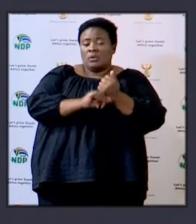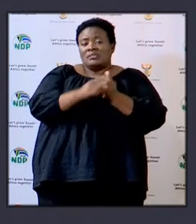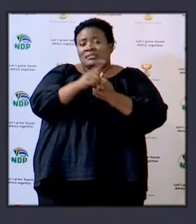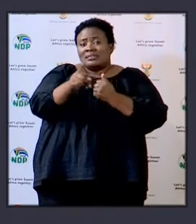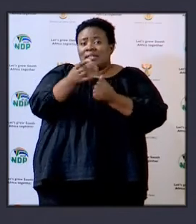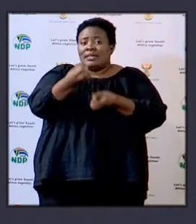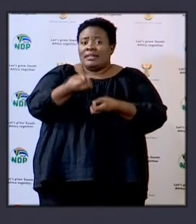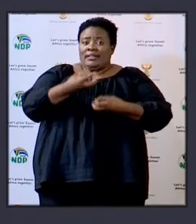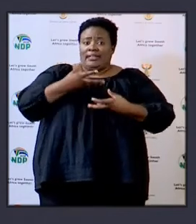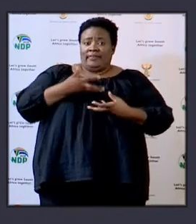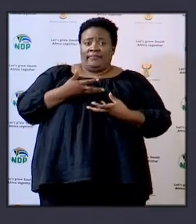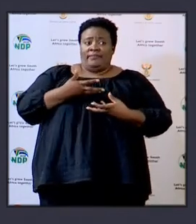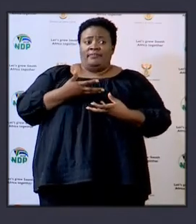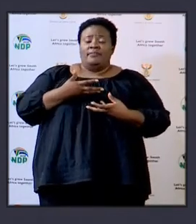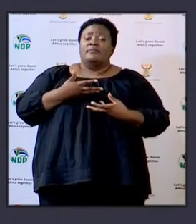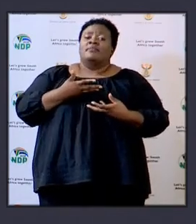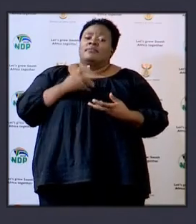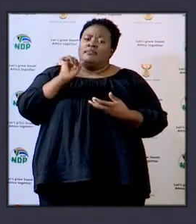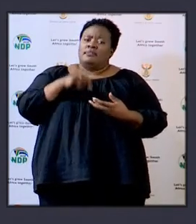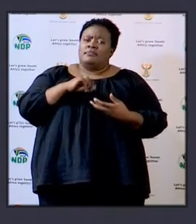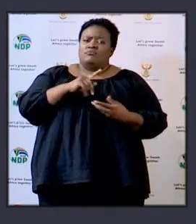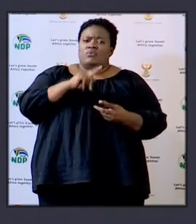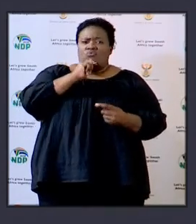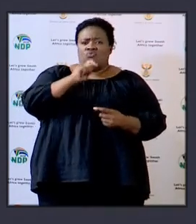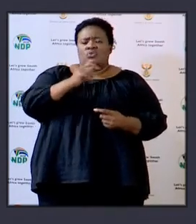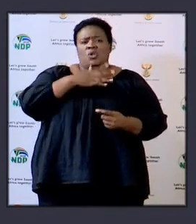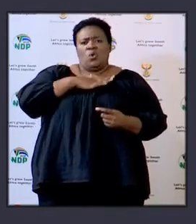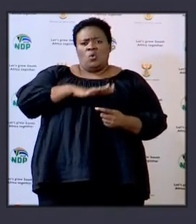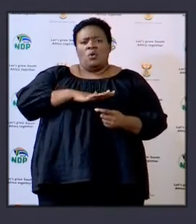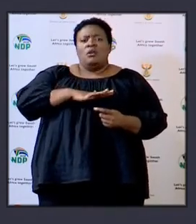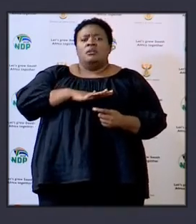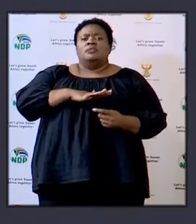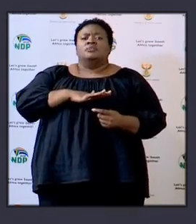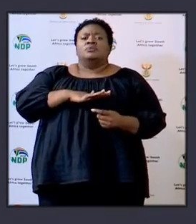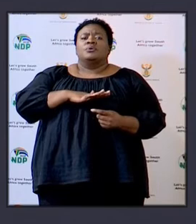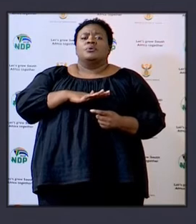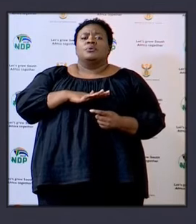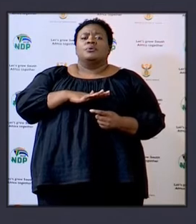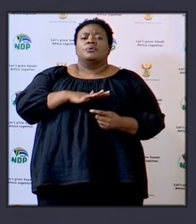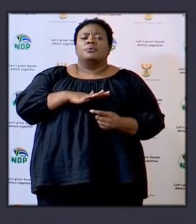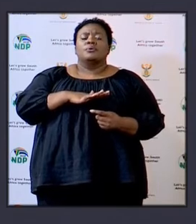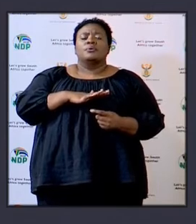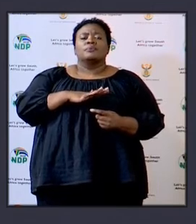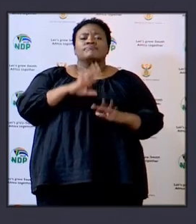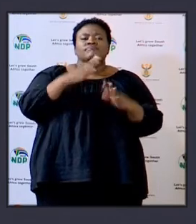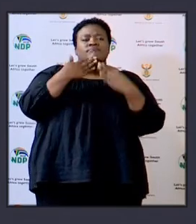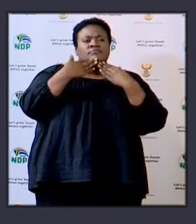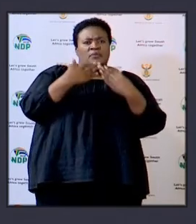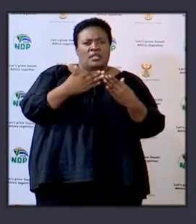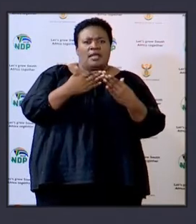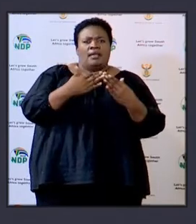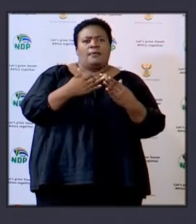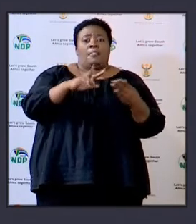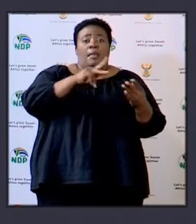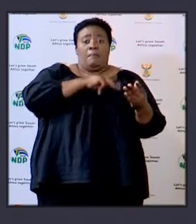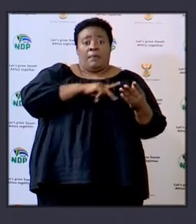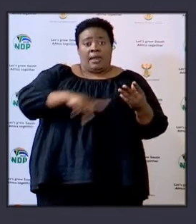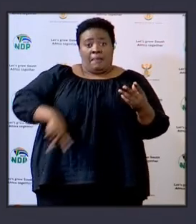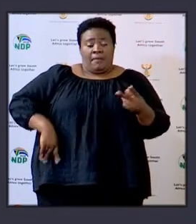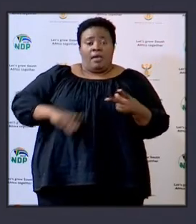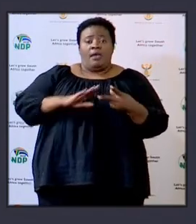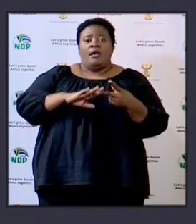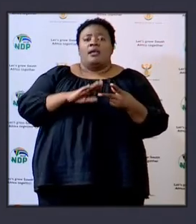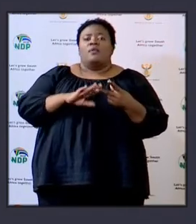they've provided and we honestly want to thank both the premier of our province but also the executive council and the